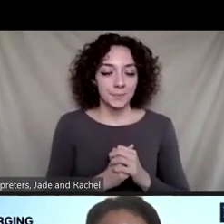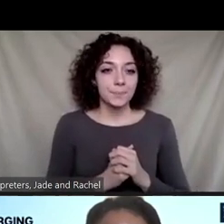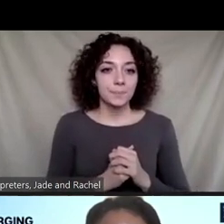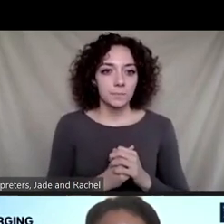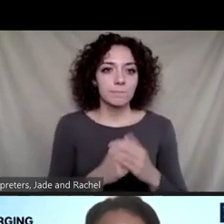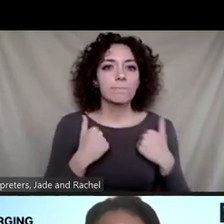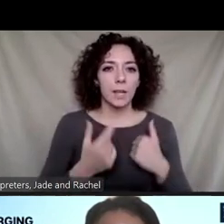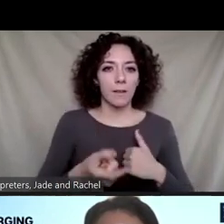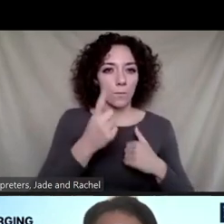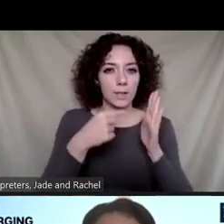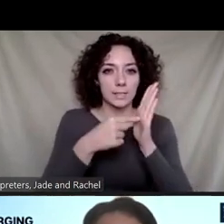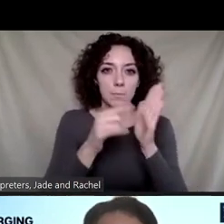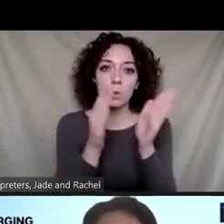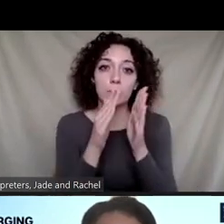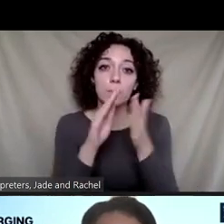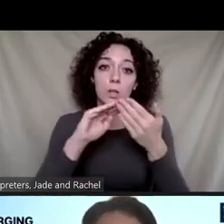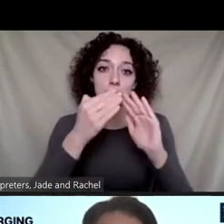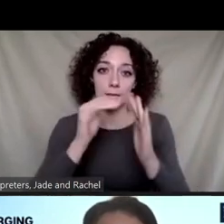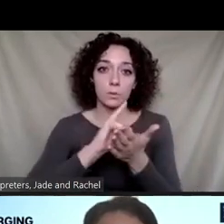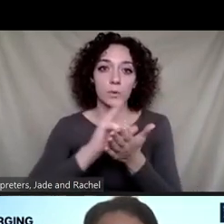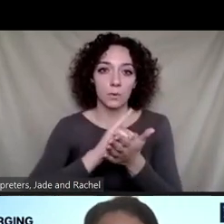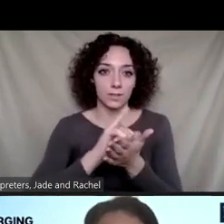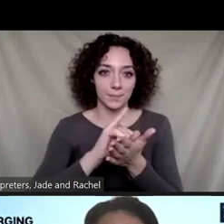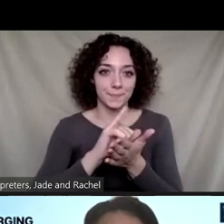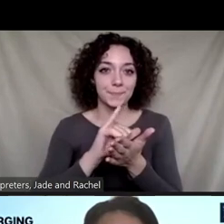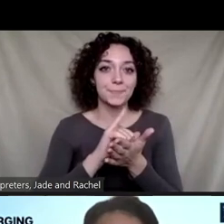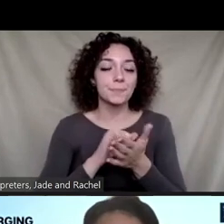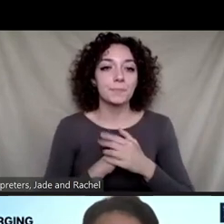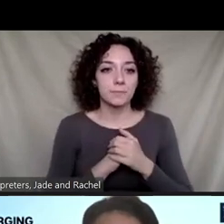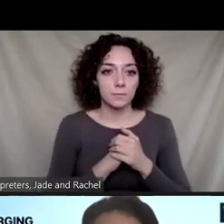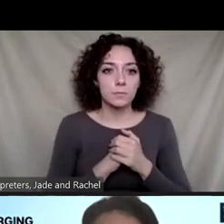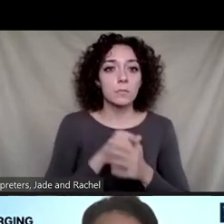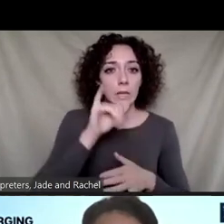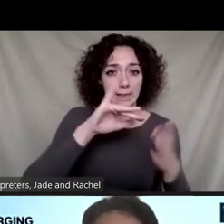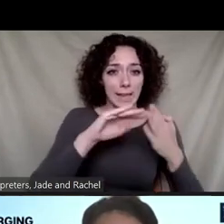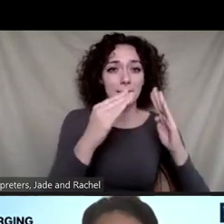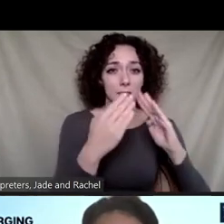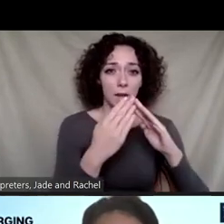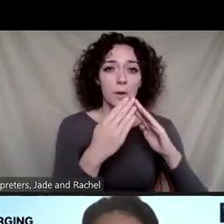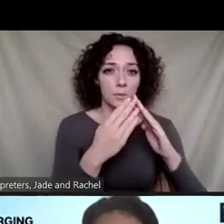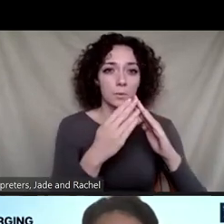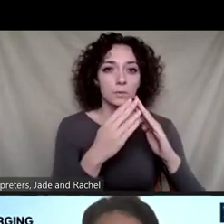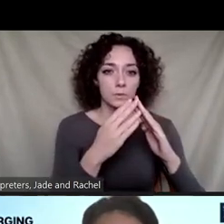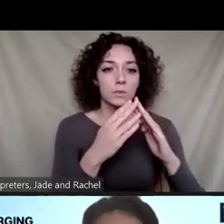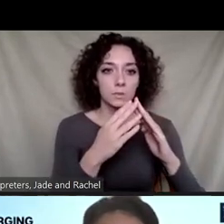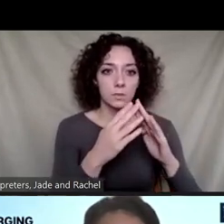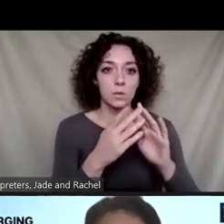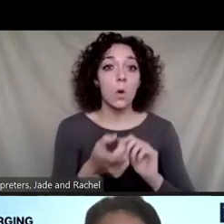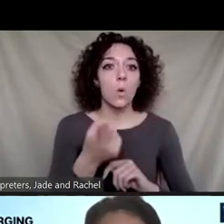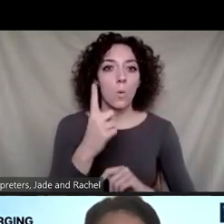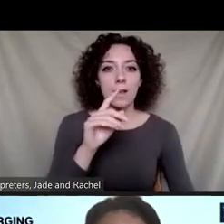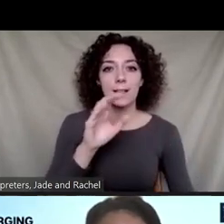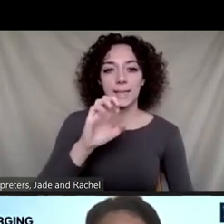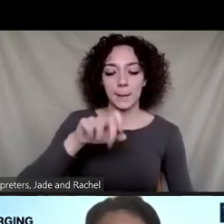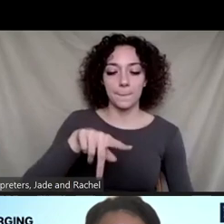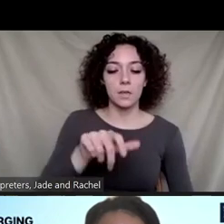town from New York and then actually their town was their town is one of the EPA's